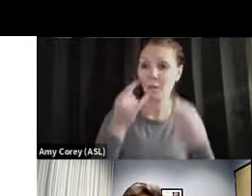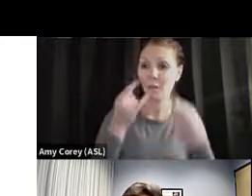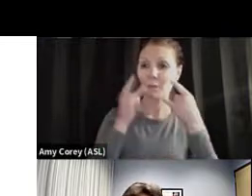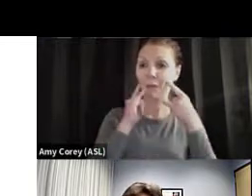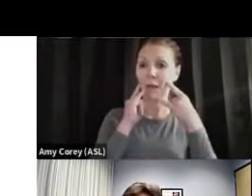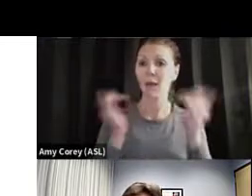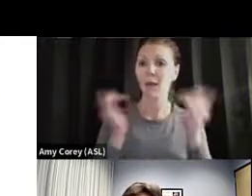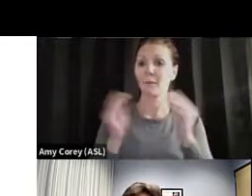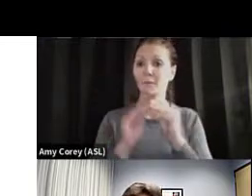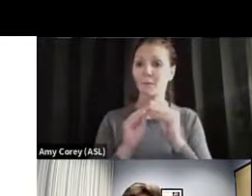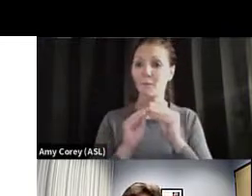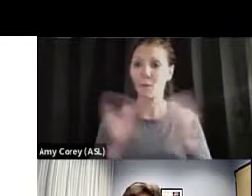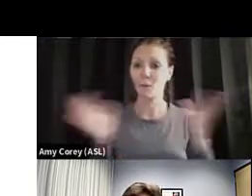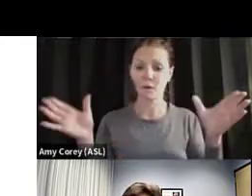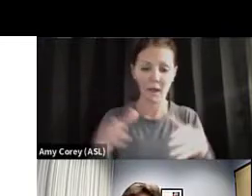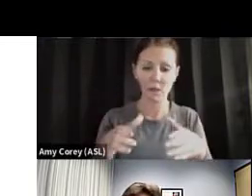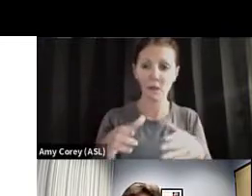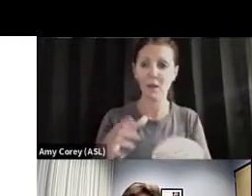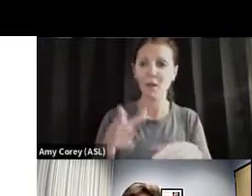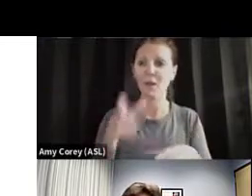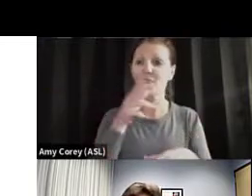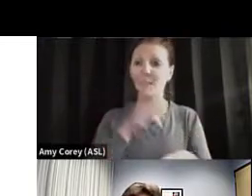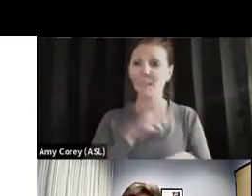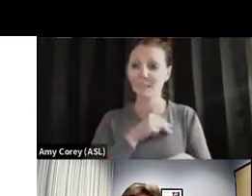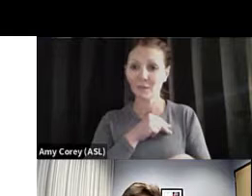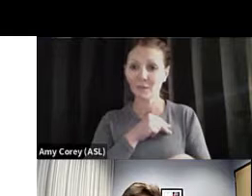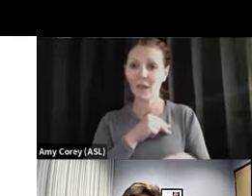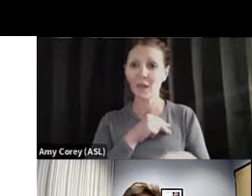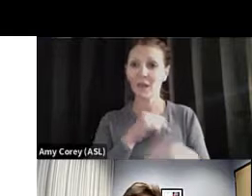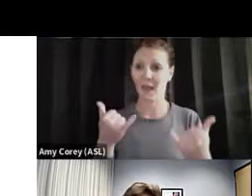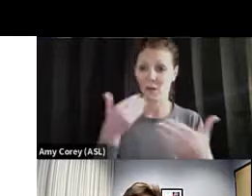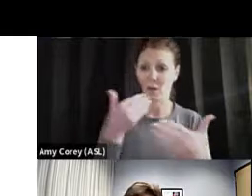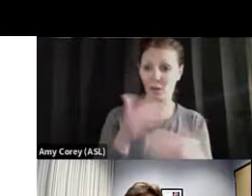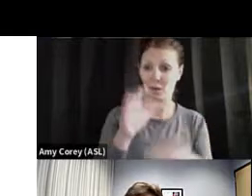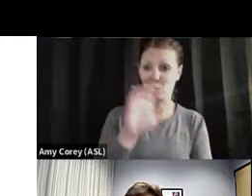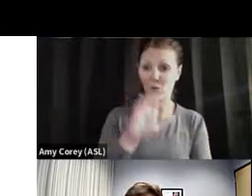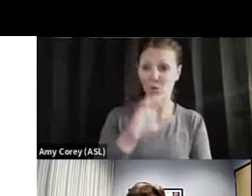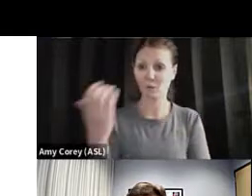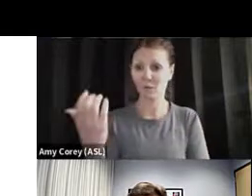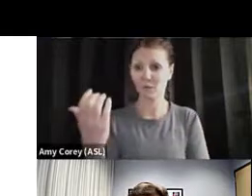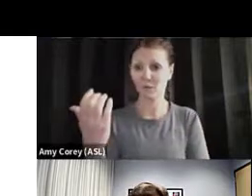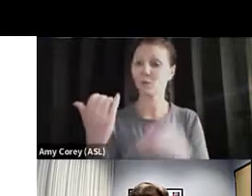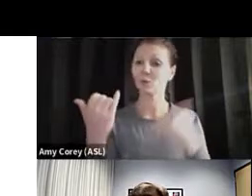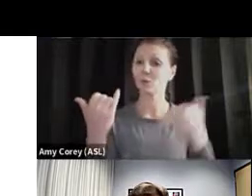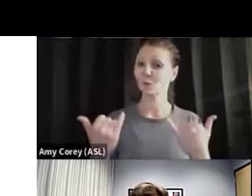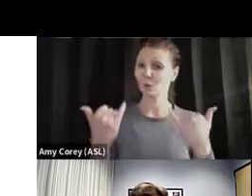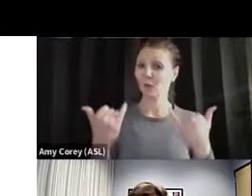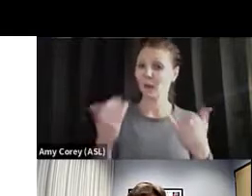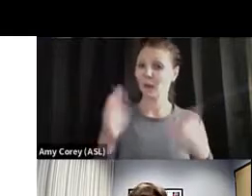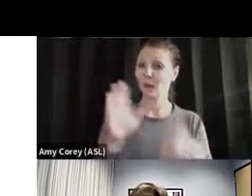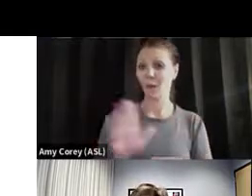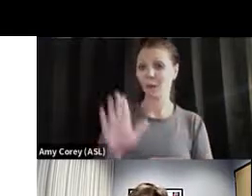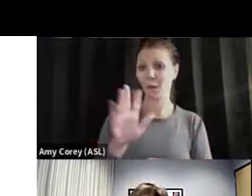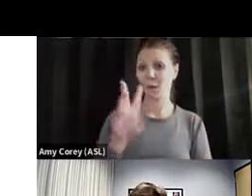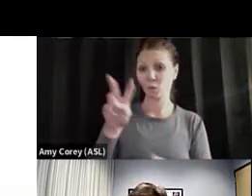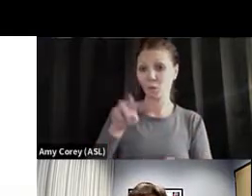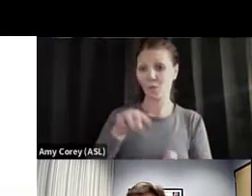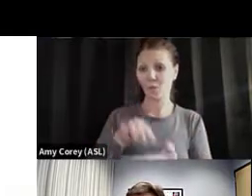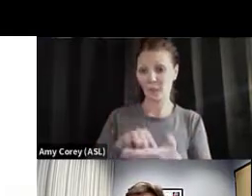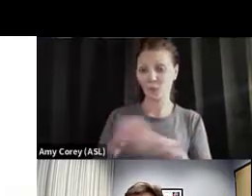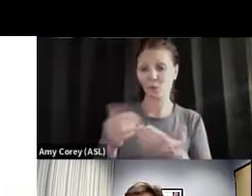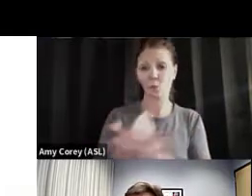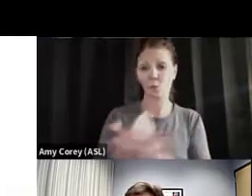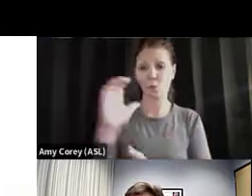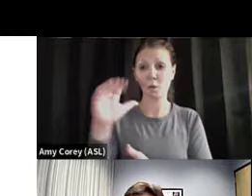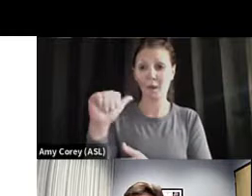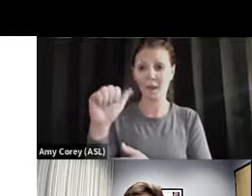have Thanksgiving. Now we have Christmas coming in. So today, we're about 2,000 new cases per day, about 2,000 new